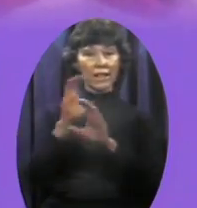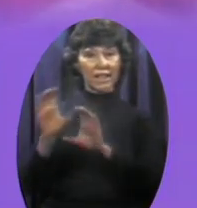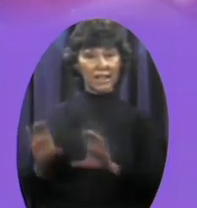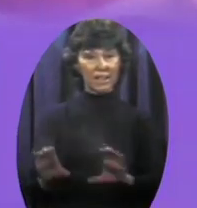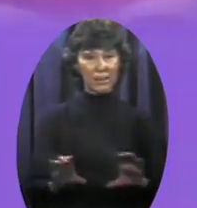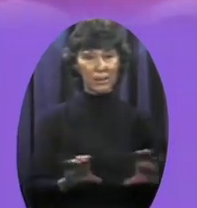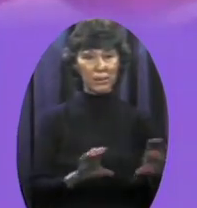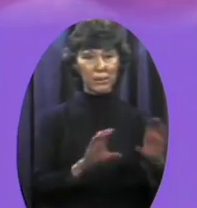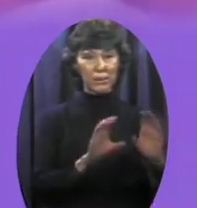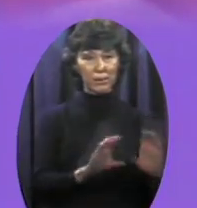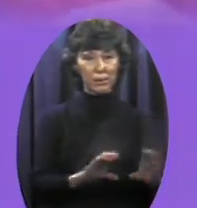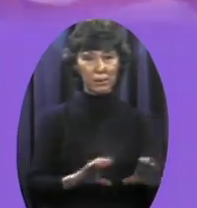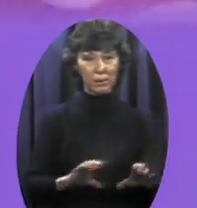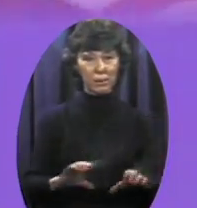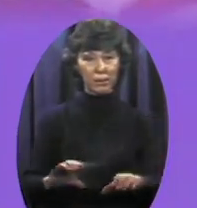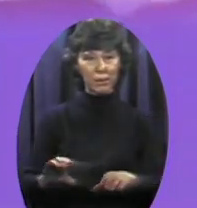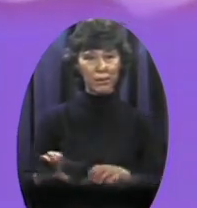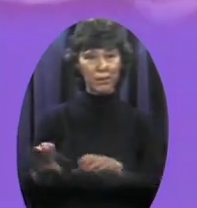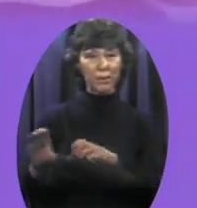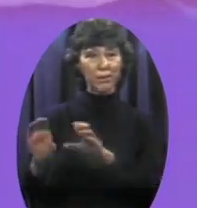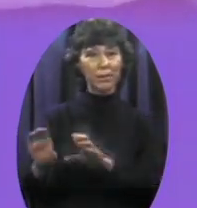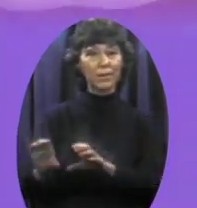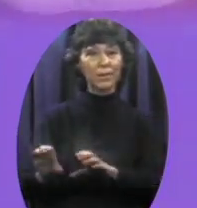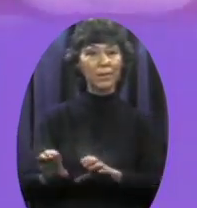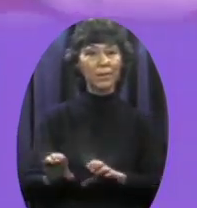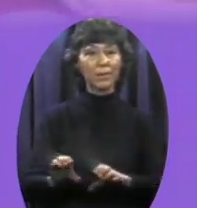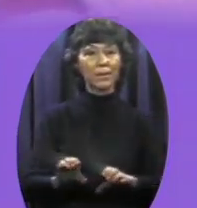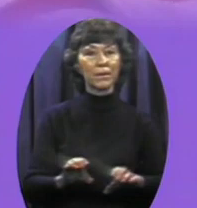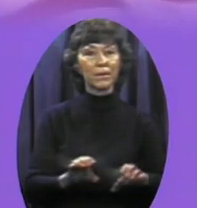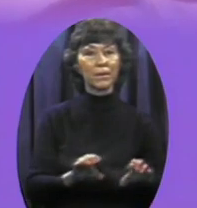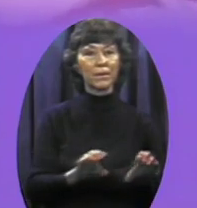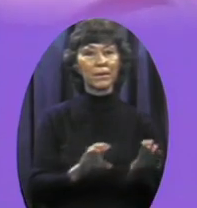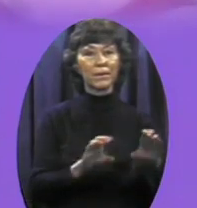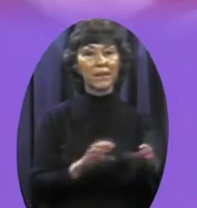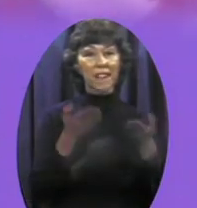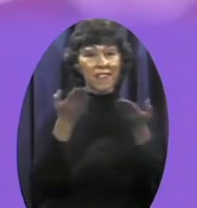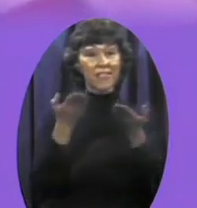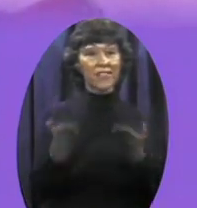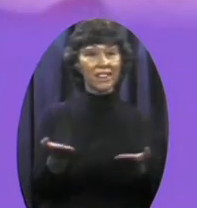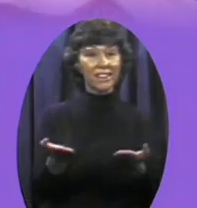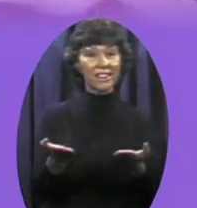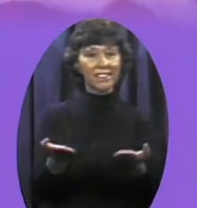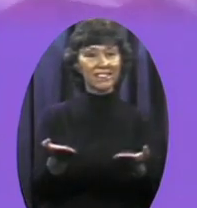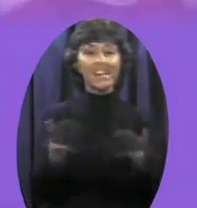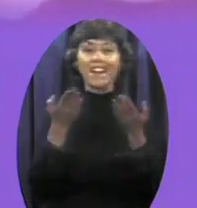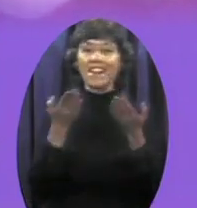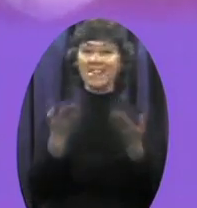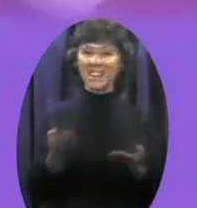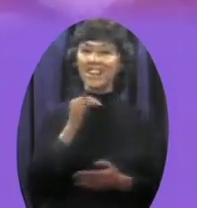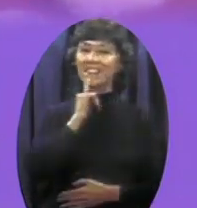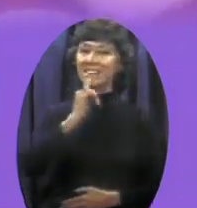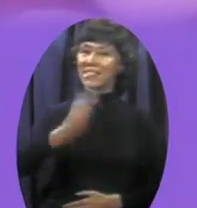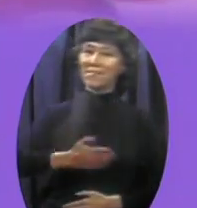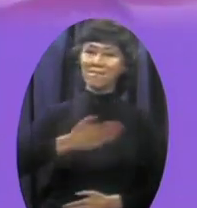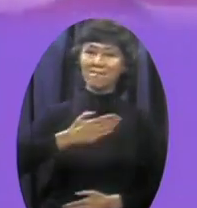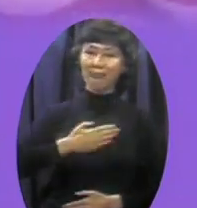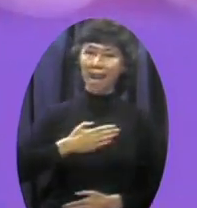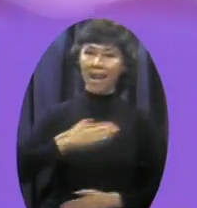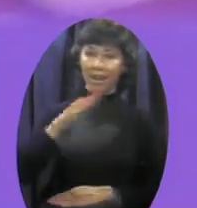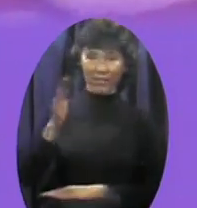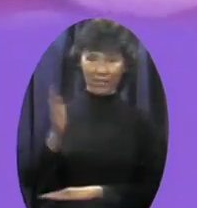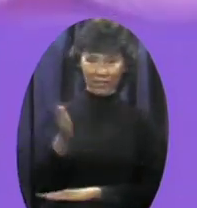we do ¶ ¶ This, this is my